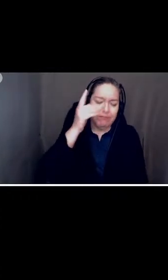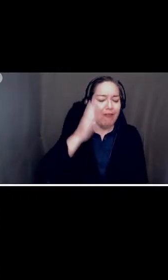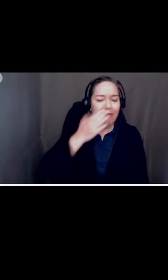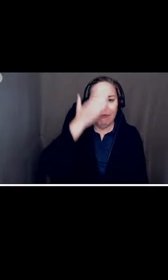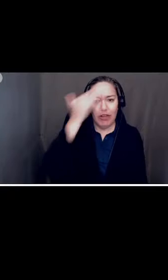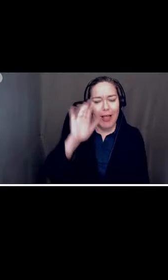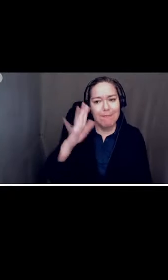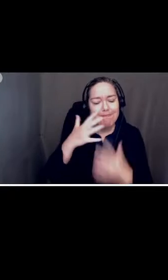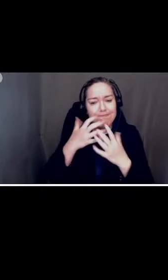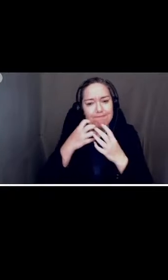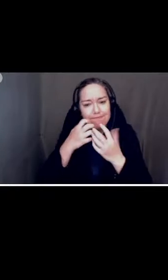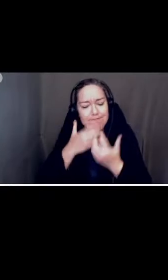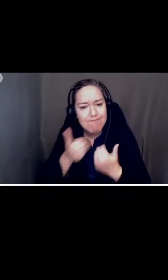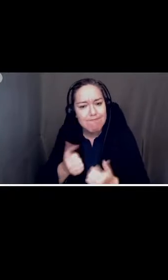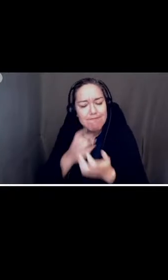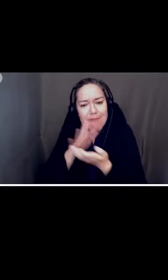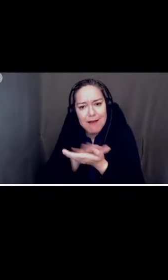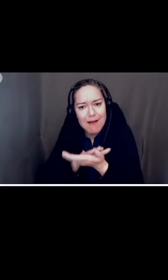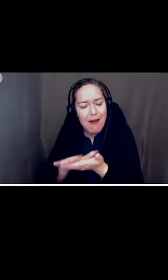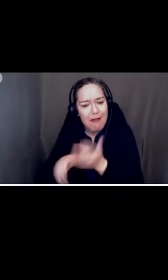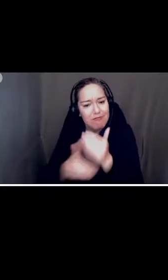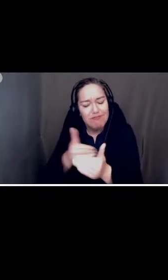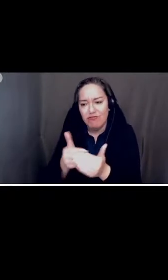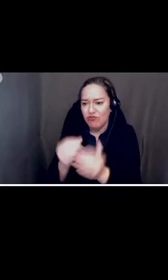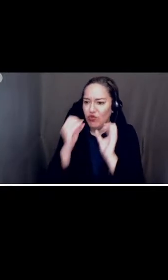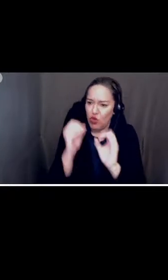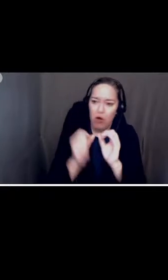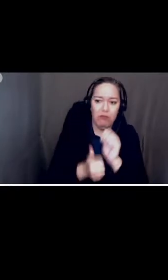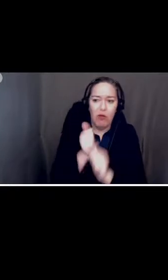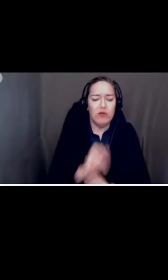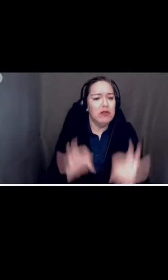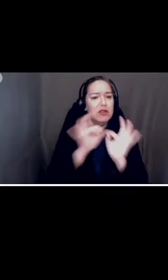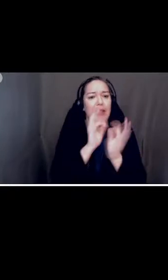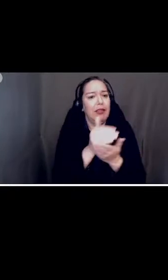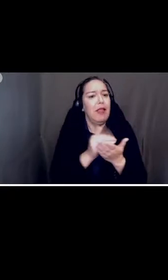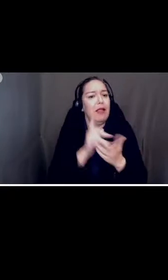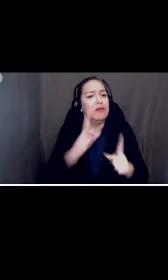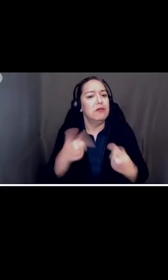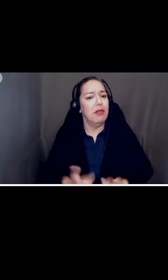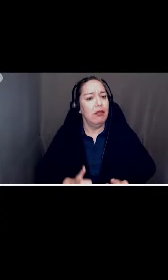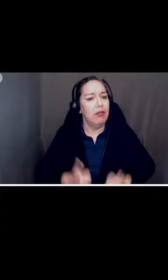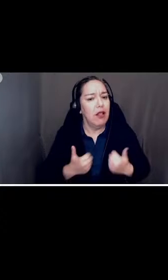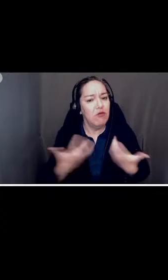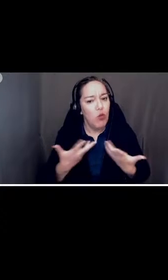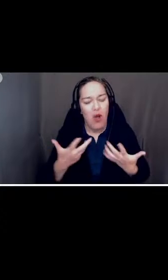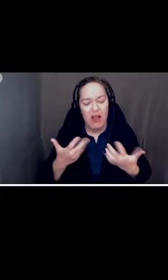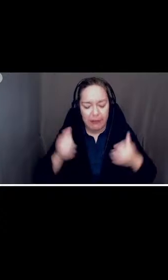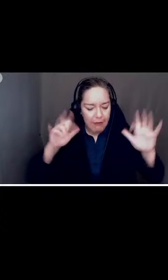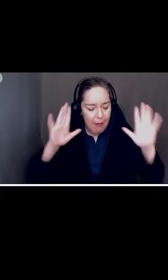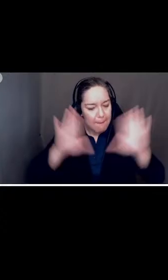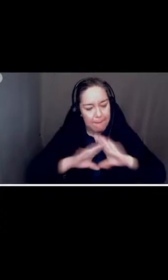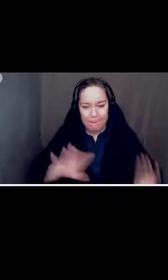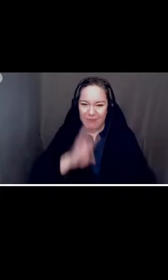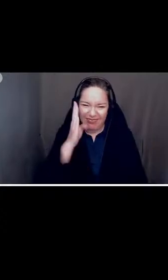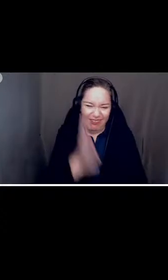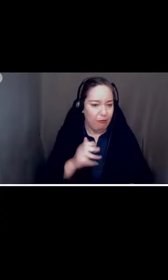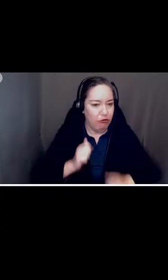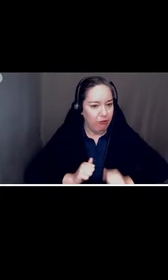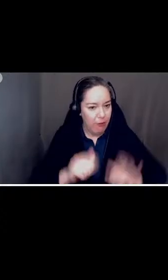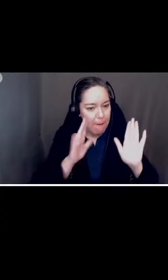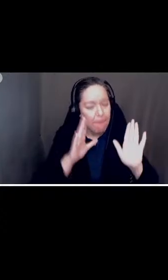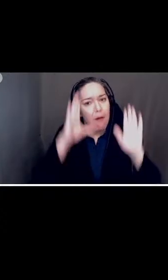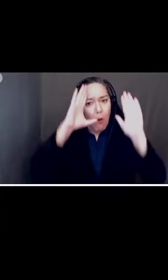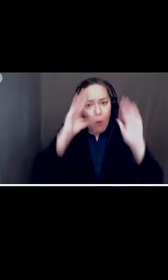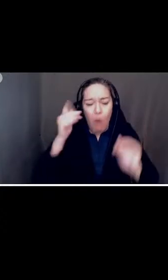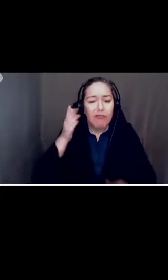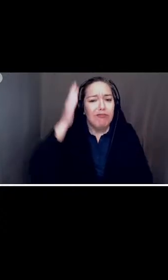dr strikwarda taught me the most valuable lesson in life is to never give up i have so much respect for her and i hope to one day be able to help others as she taught me